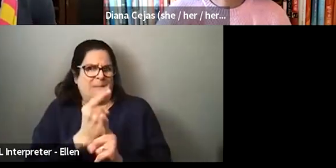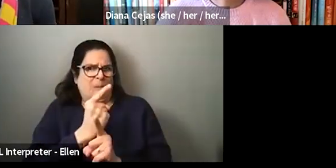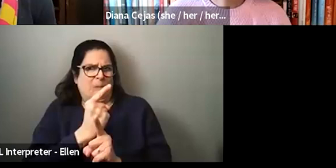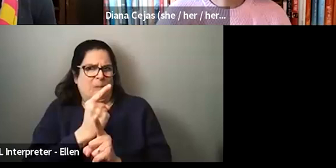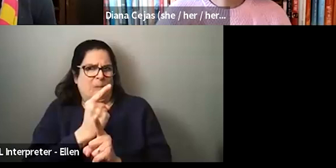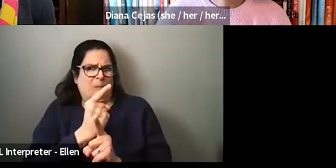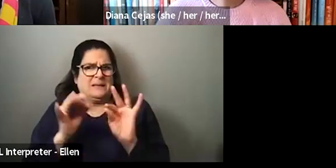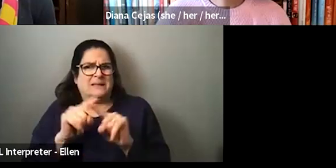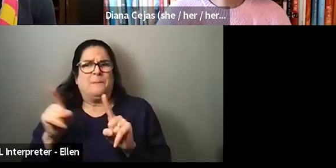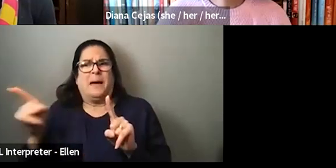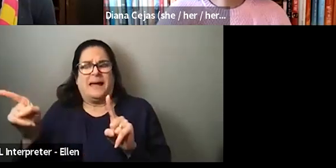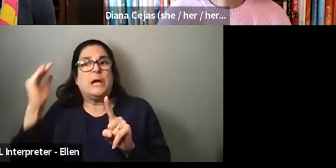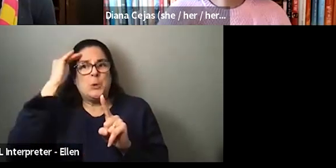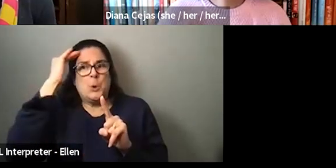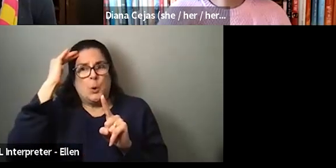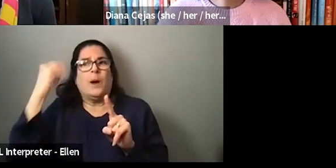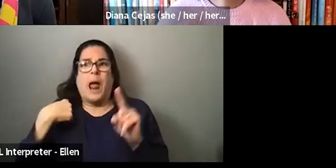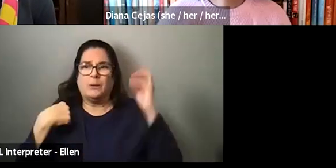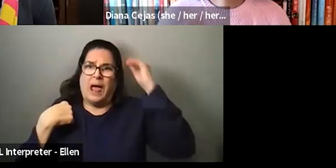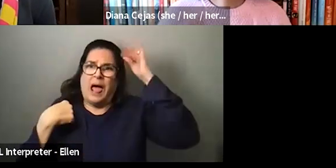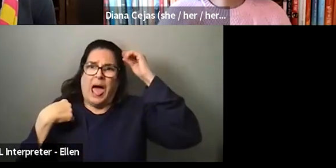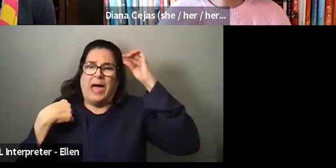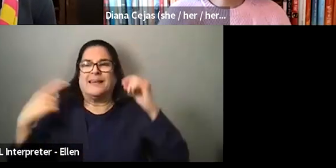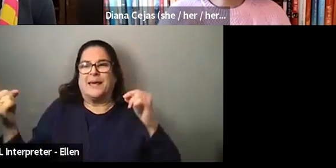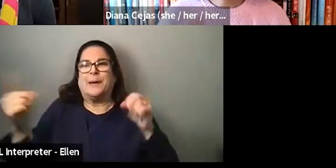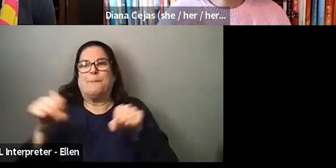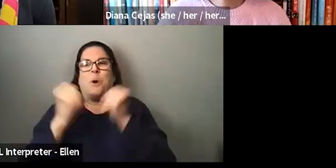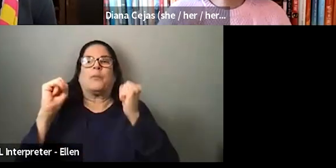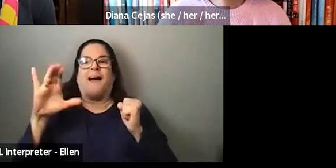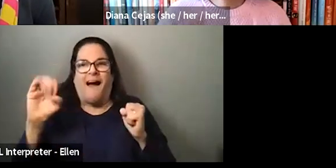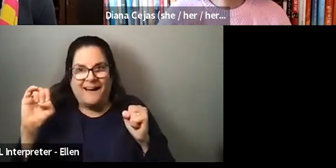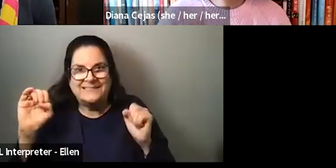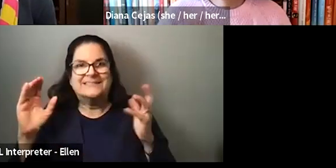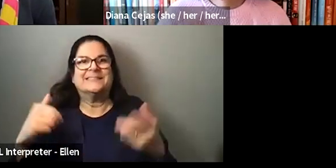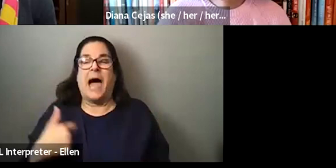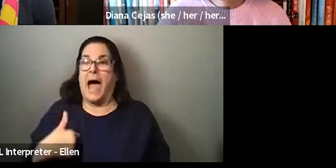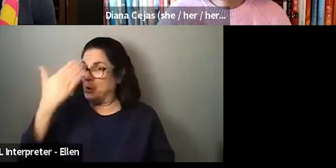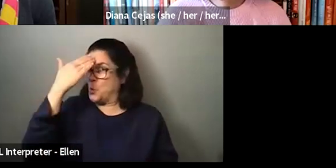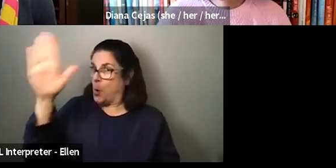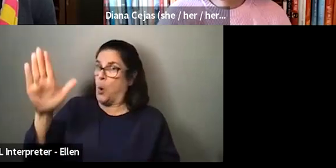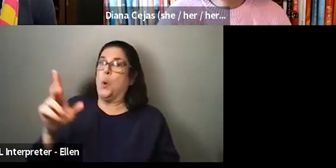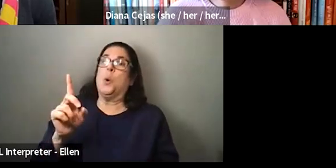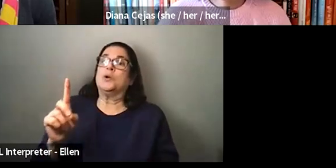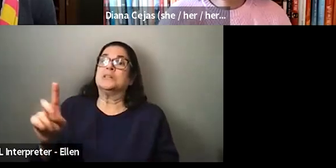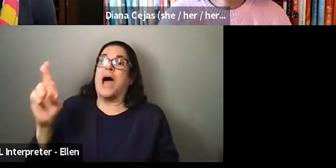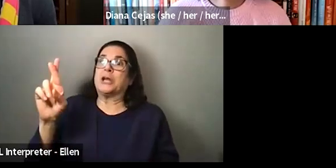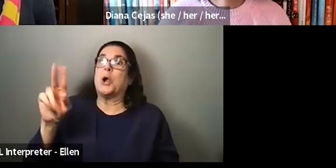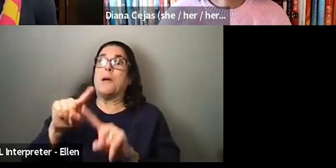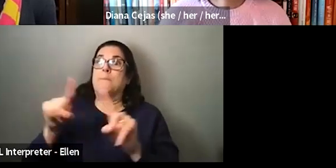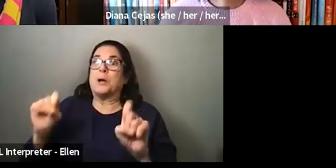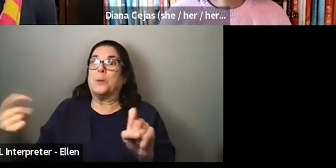through my brain and he broke that ice. And I was like, I don't really know Dr. So-and-so, but can we get back to learning about